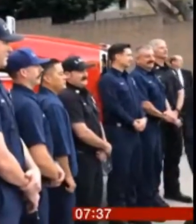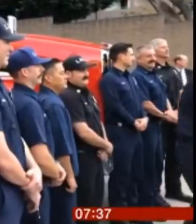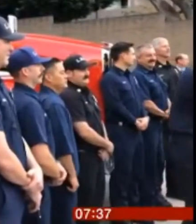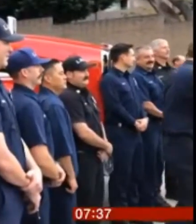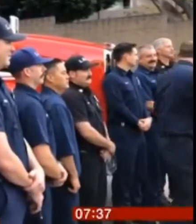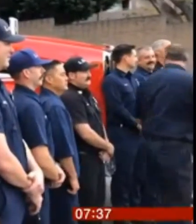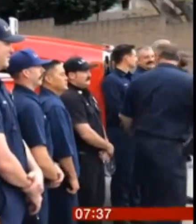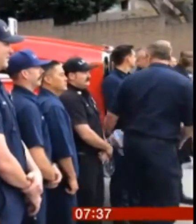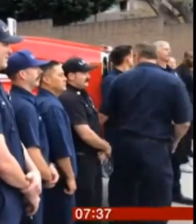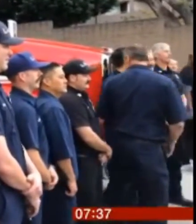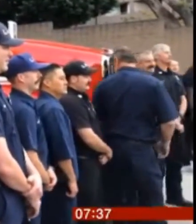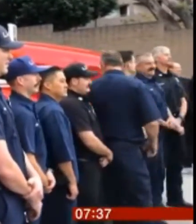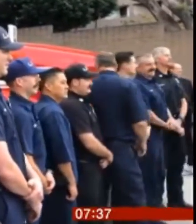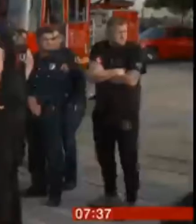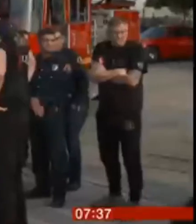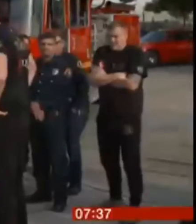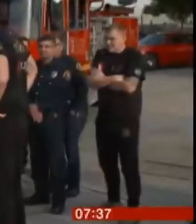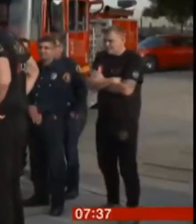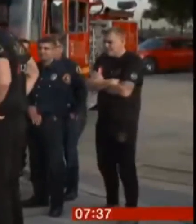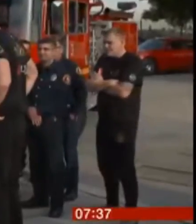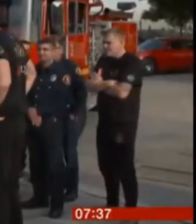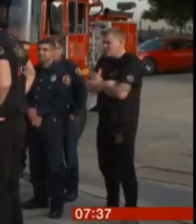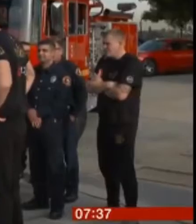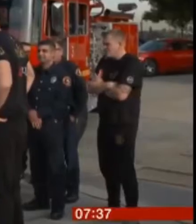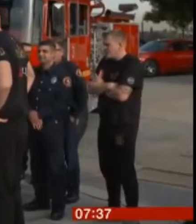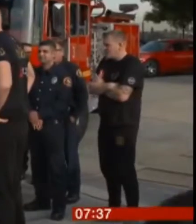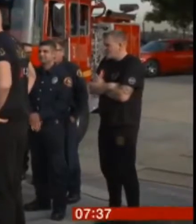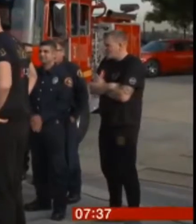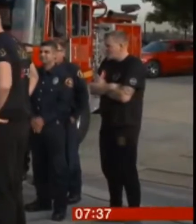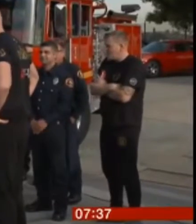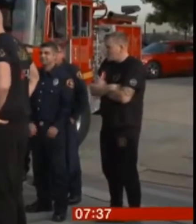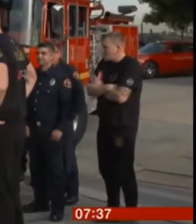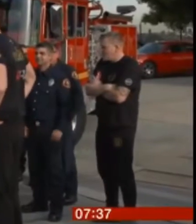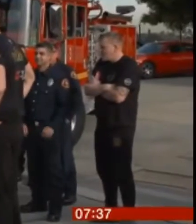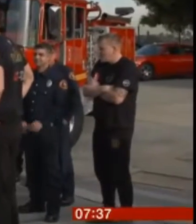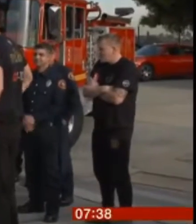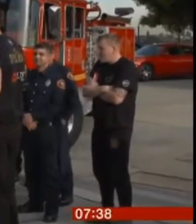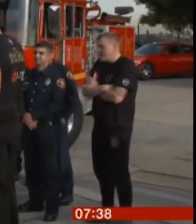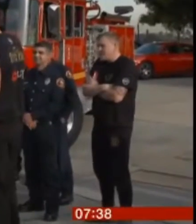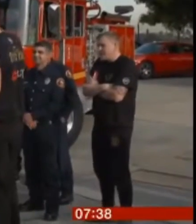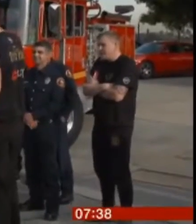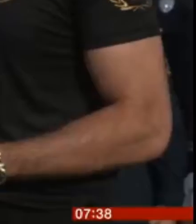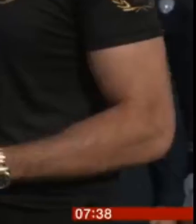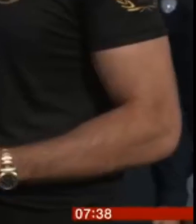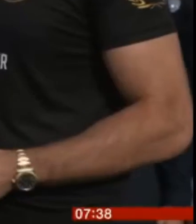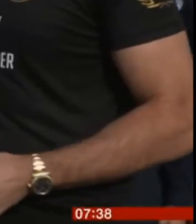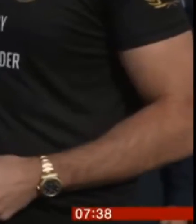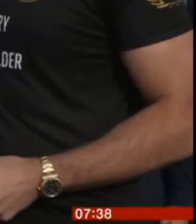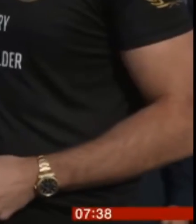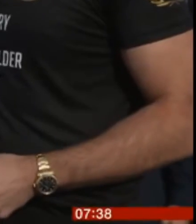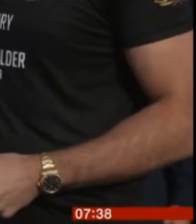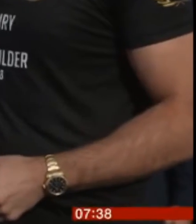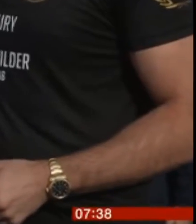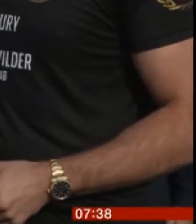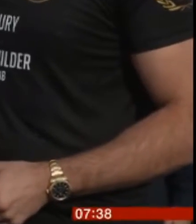horrendous wildfires over there. Fury took the opportunity to draw attention to another big problem in Los Angeles.